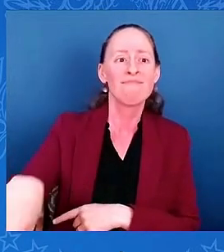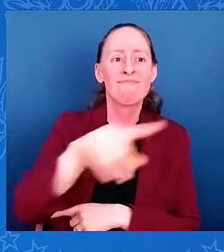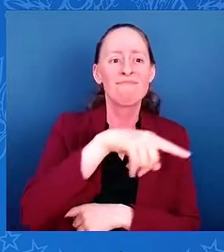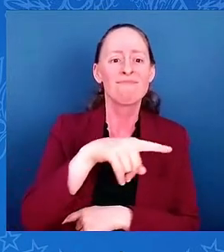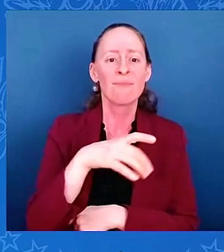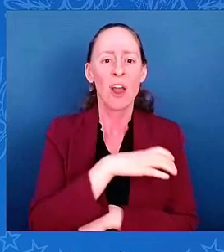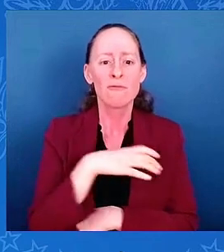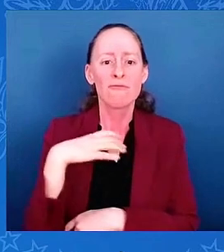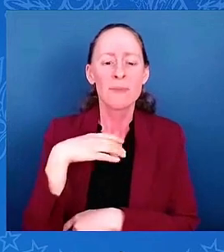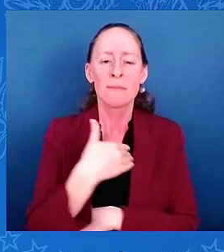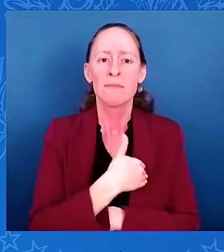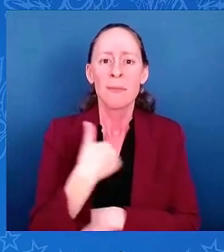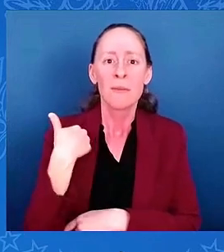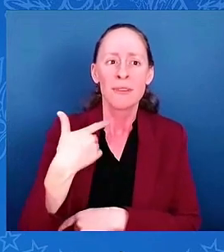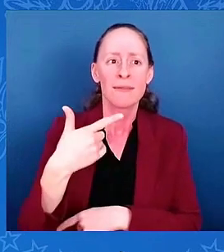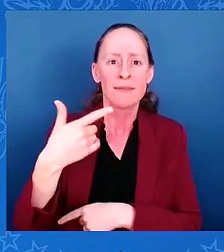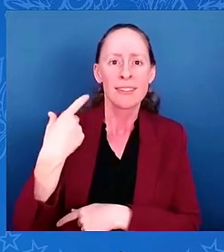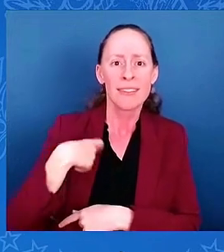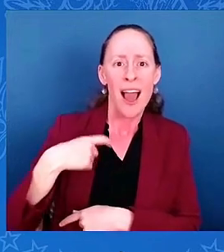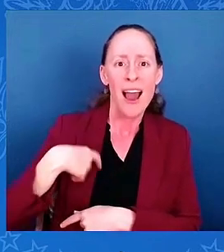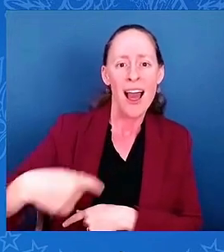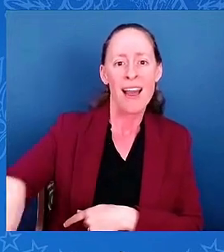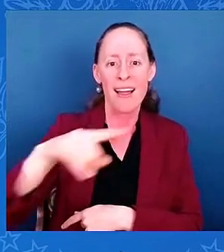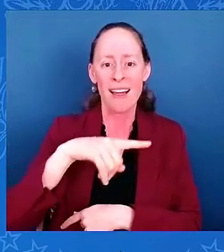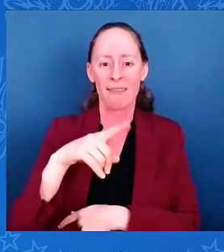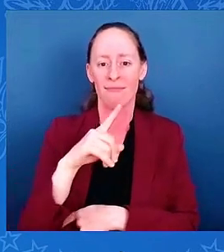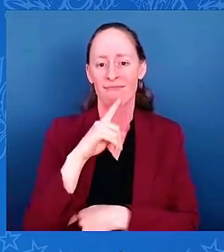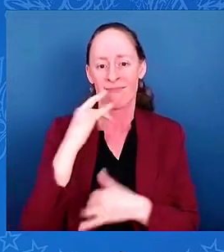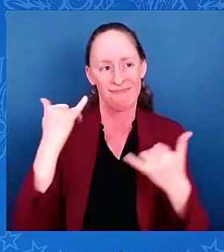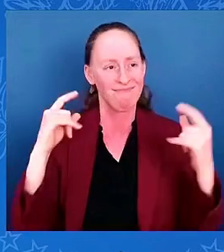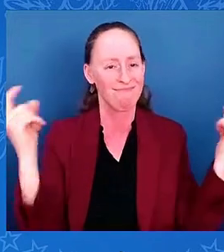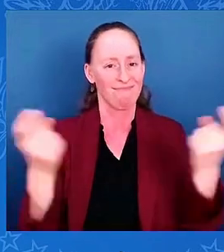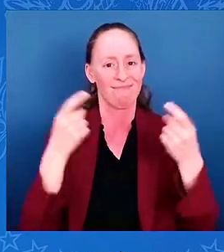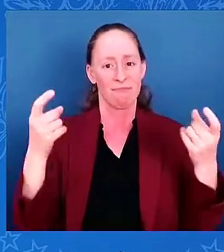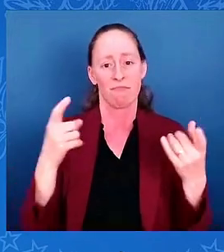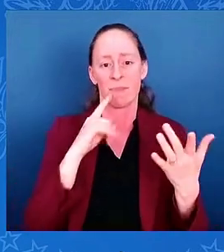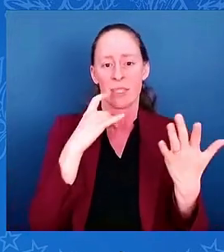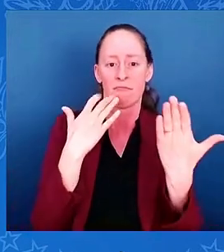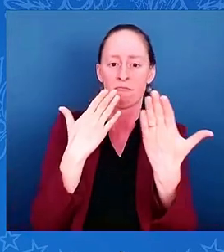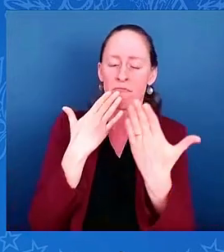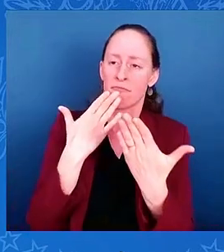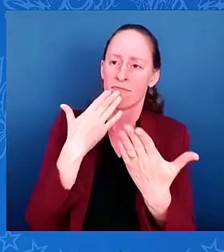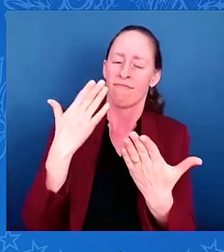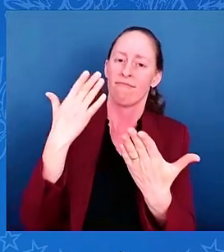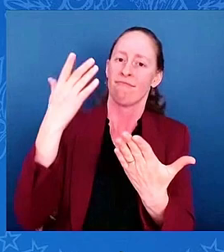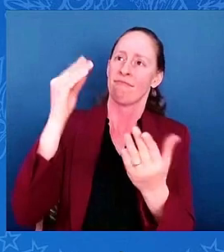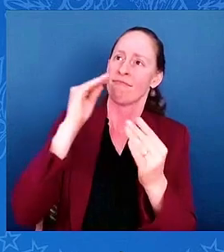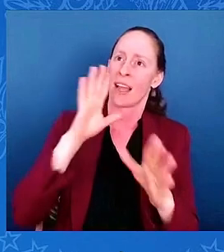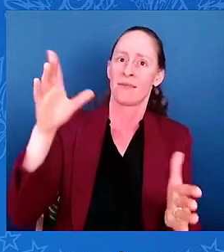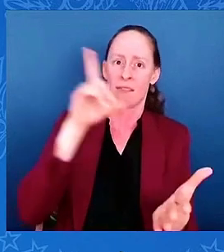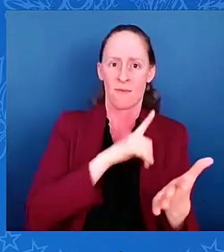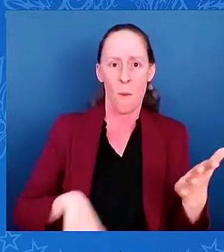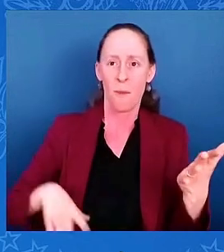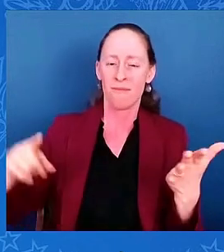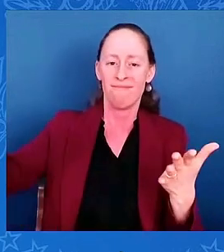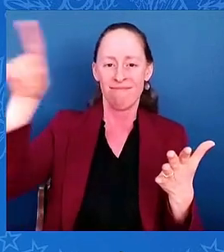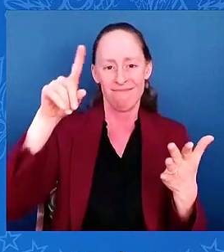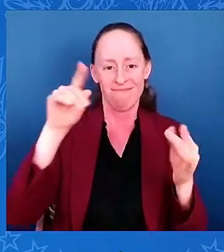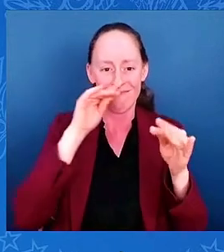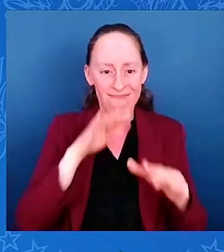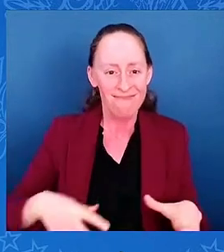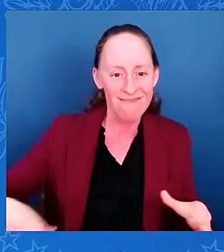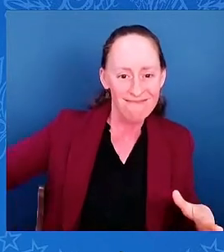feel very blessed by the Lord, and I am proud to be here today on the South Lawn with my wife, Tavia, and my sister,